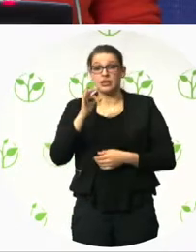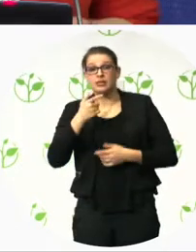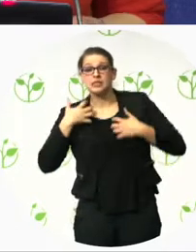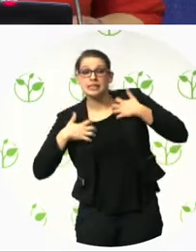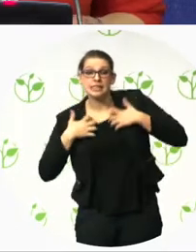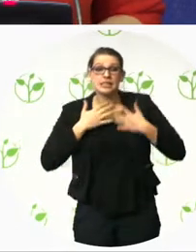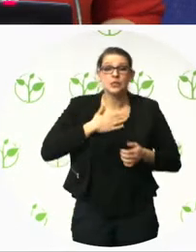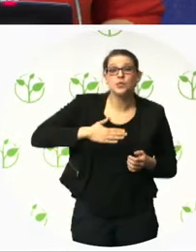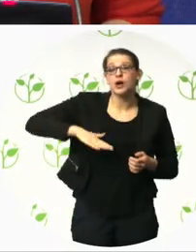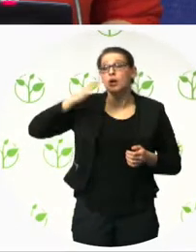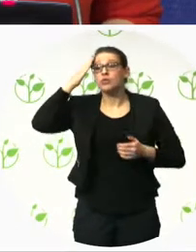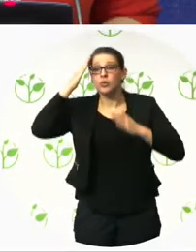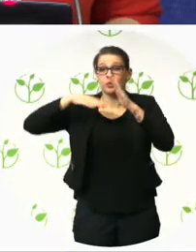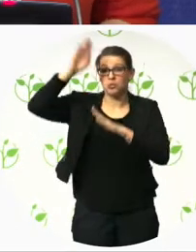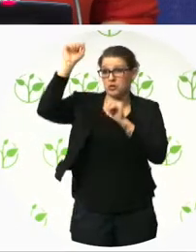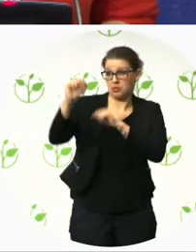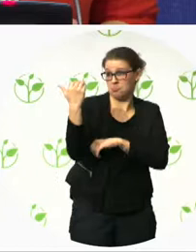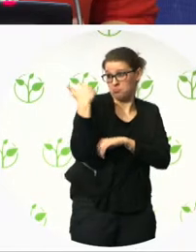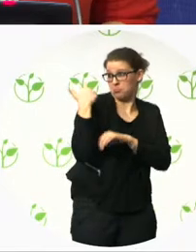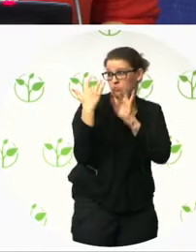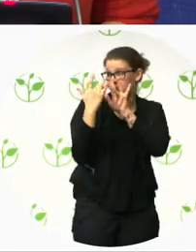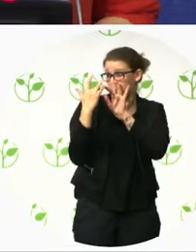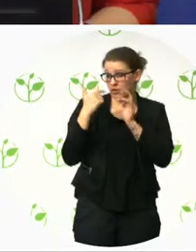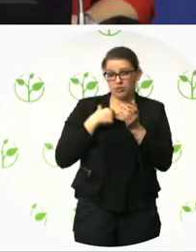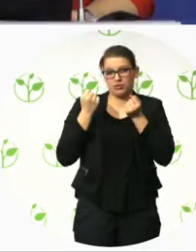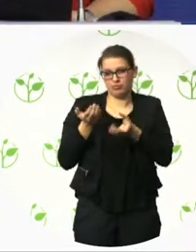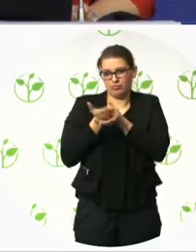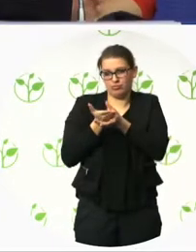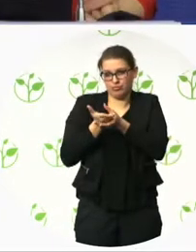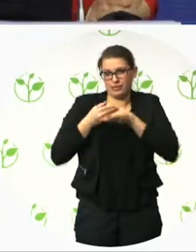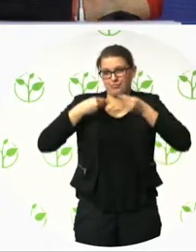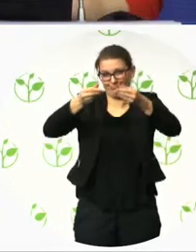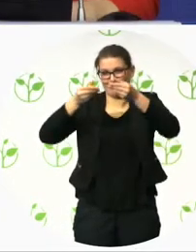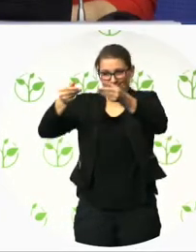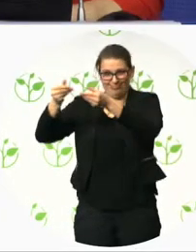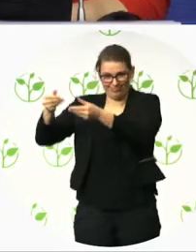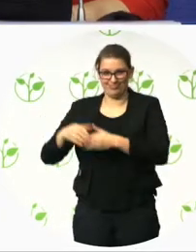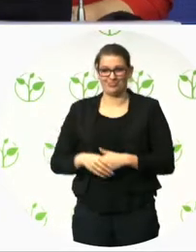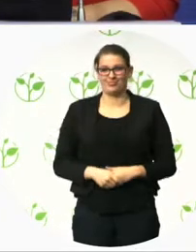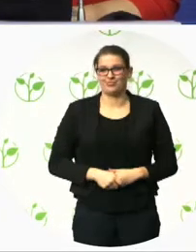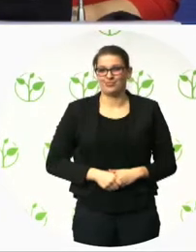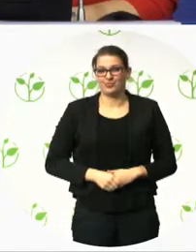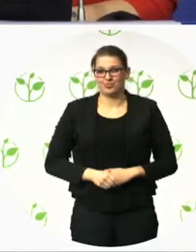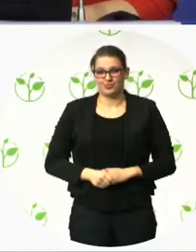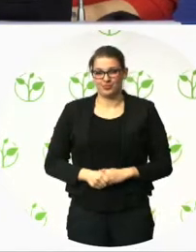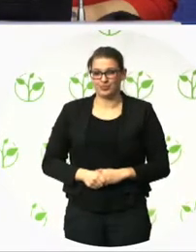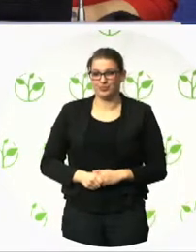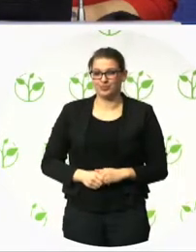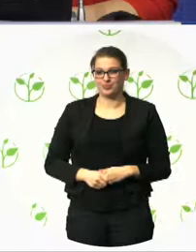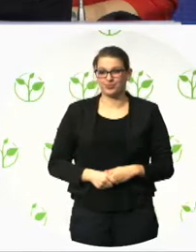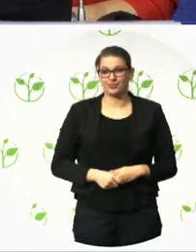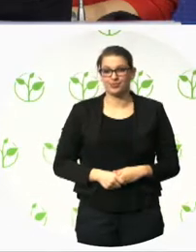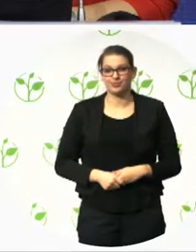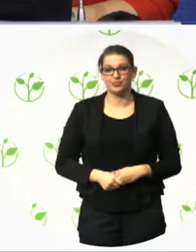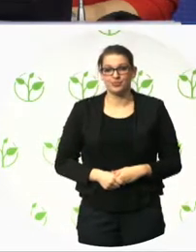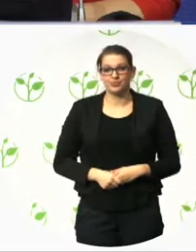on. They will be more comprehensive than I can talk about. What is special with the common principle in